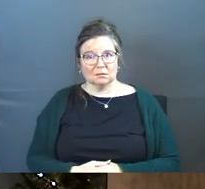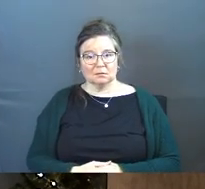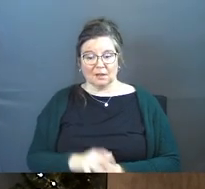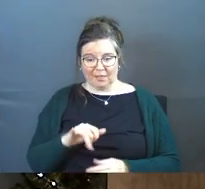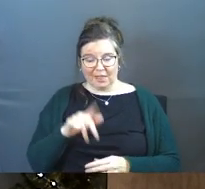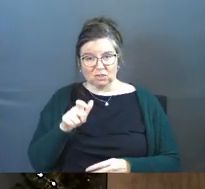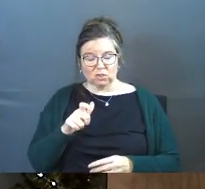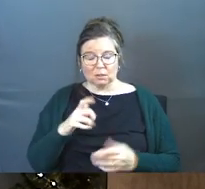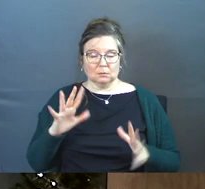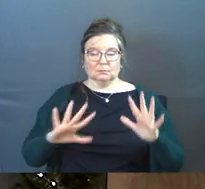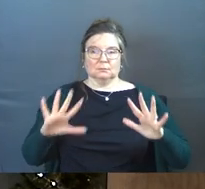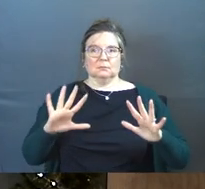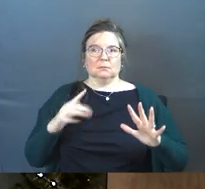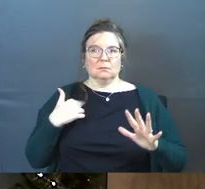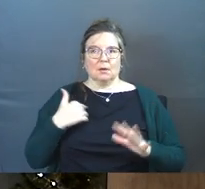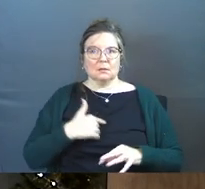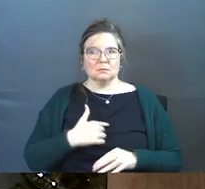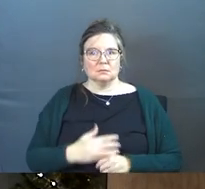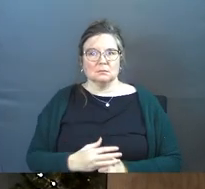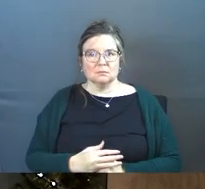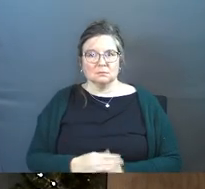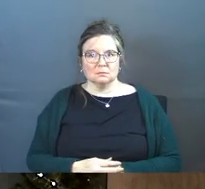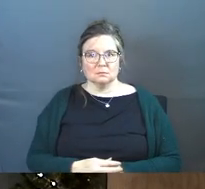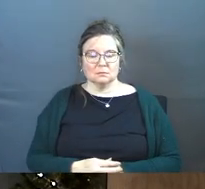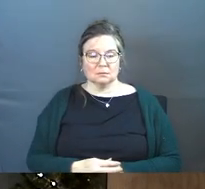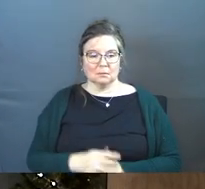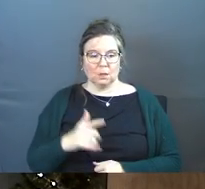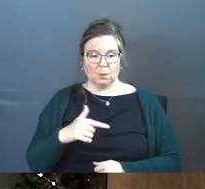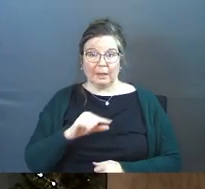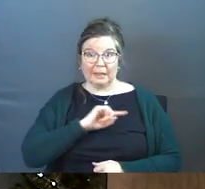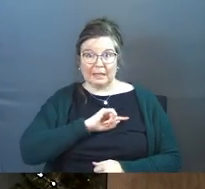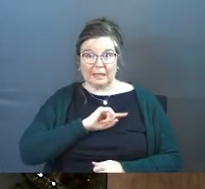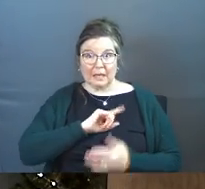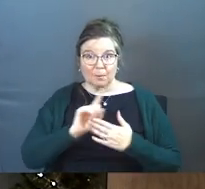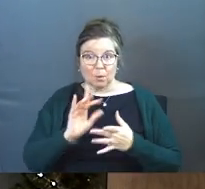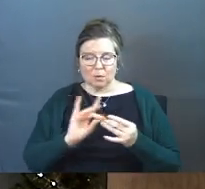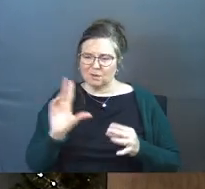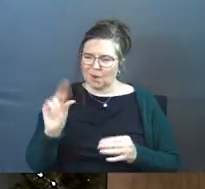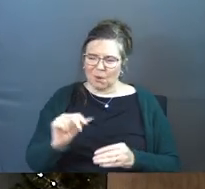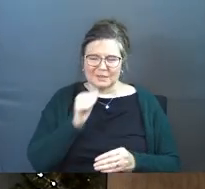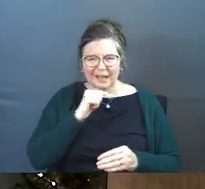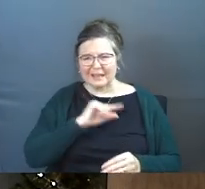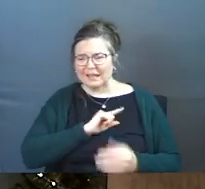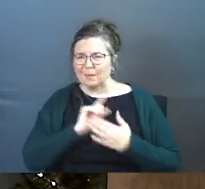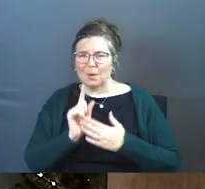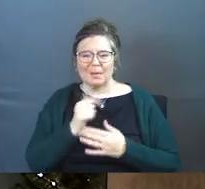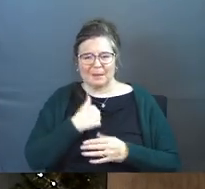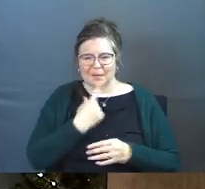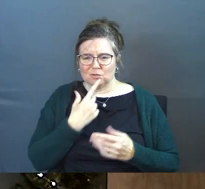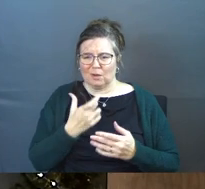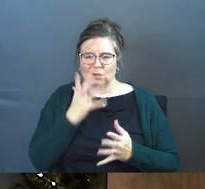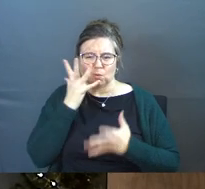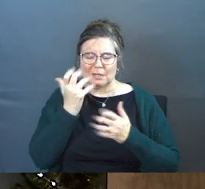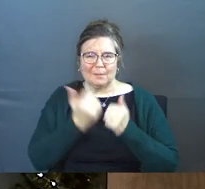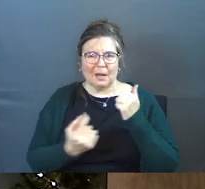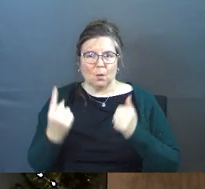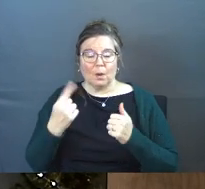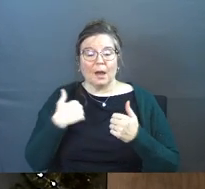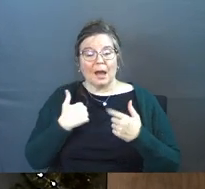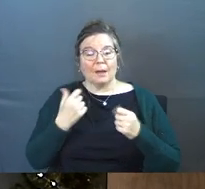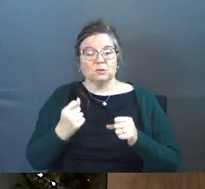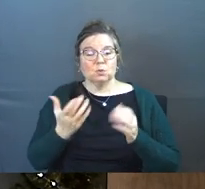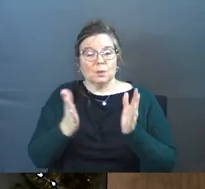and that should rattle us well is this the guilt moment to the message no it's not the guilt moment I'm not trying to shame anybody